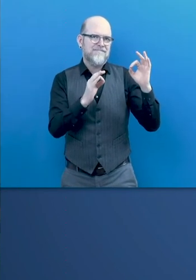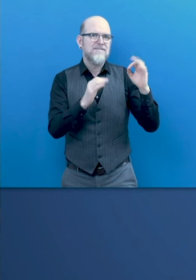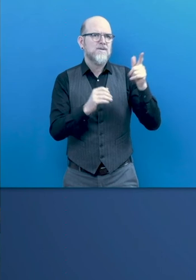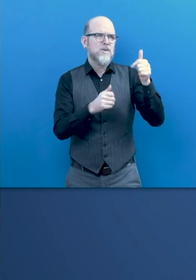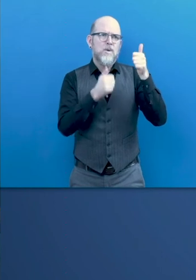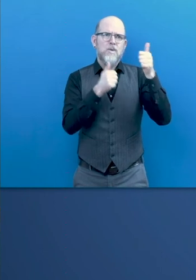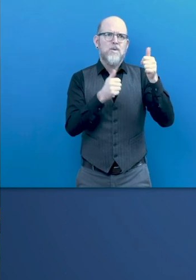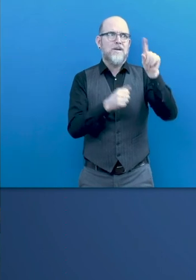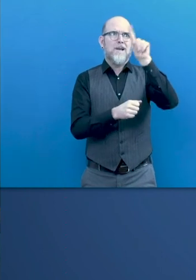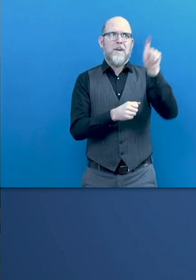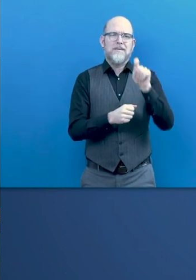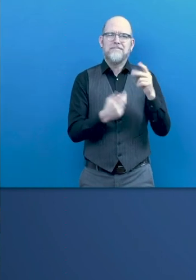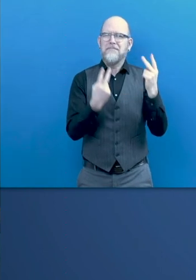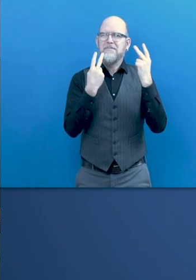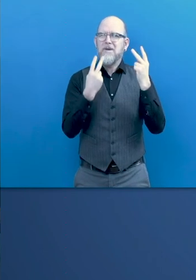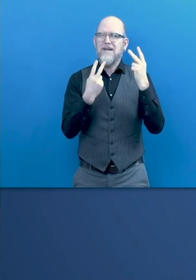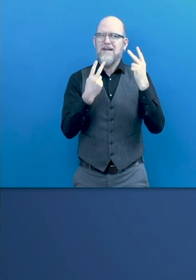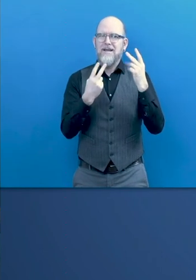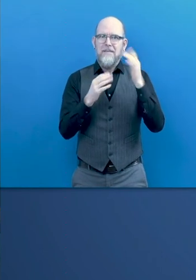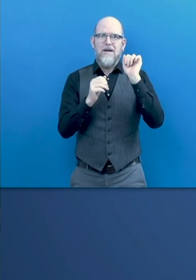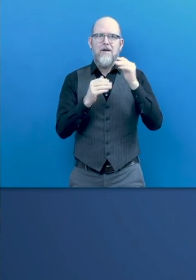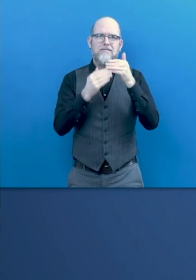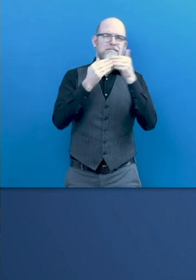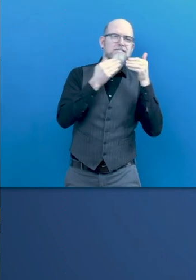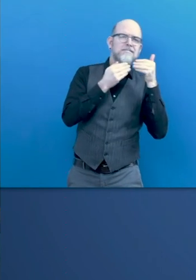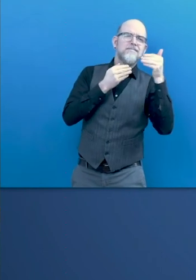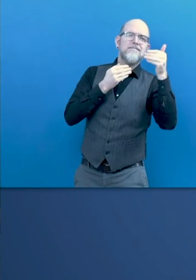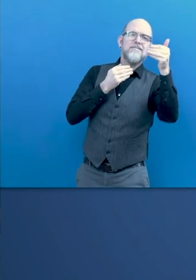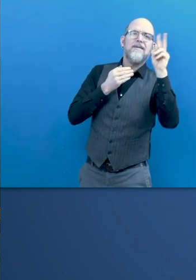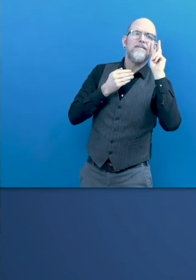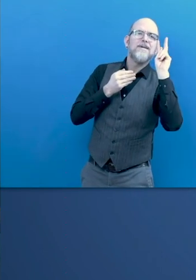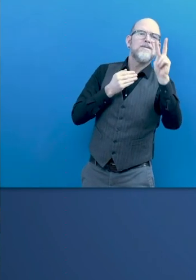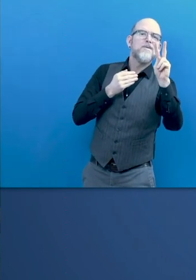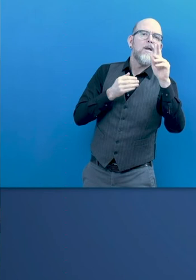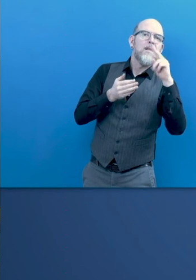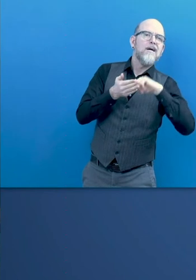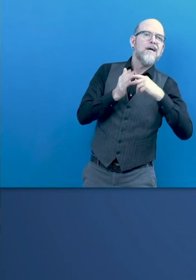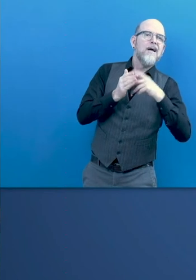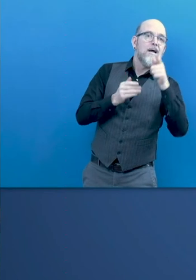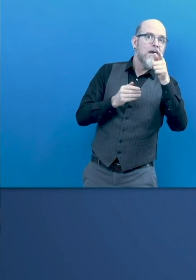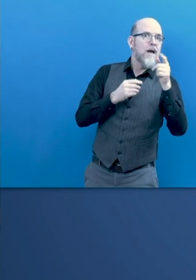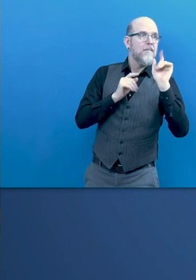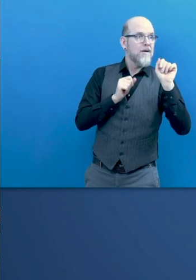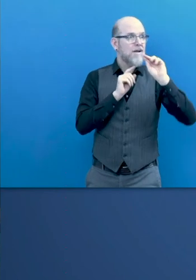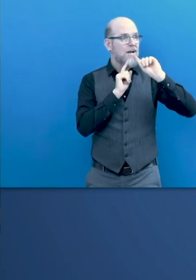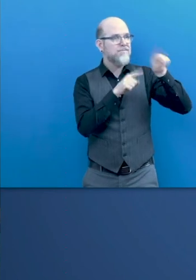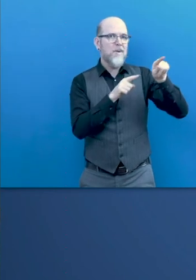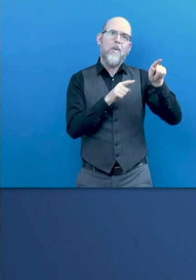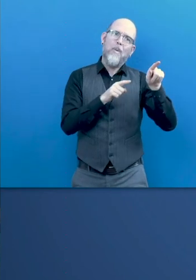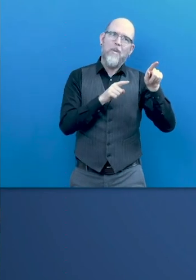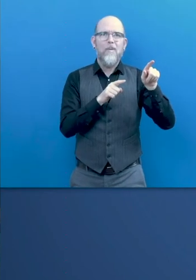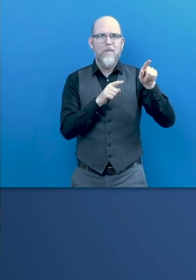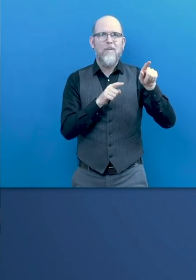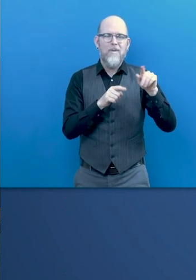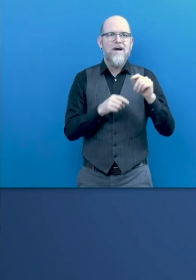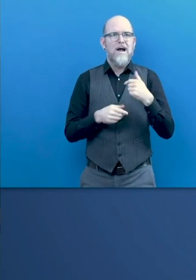take when we look at this. It really starts from our schooling systems and runs right across the labor market because we need to look at